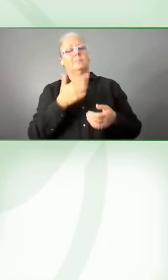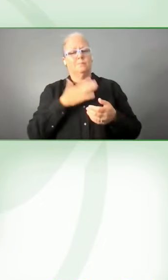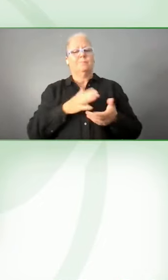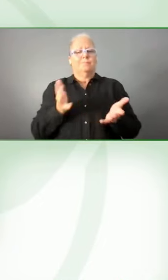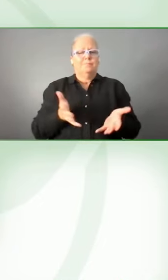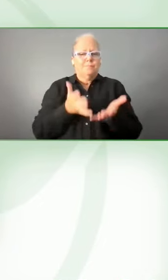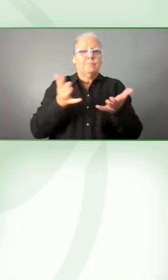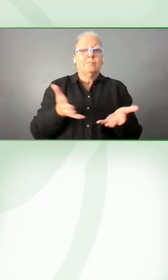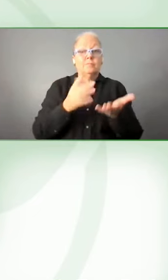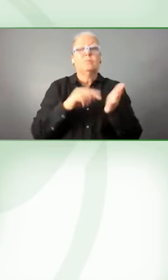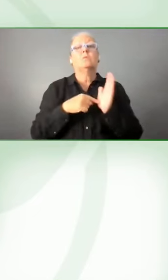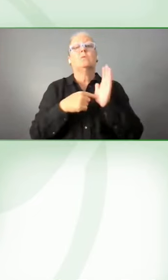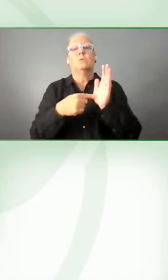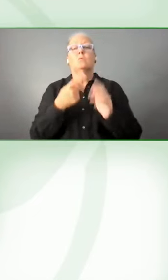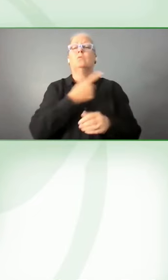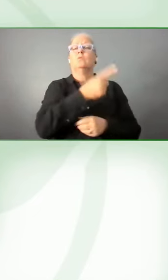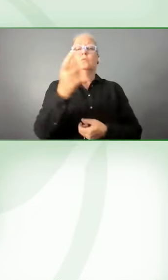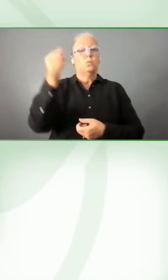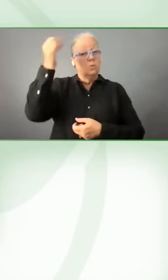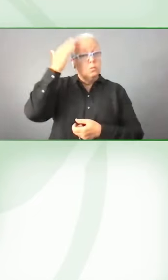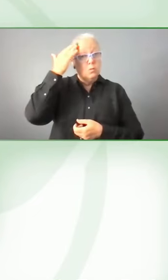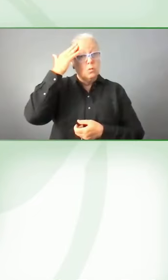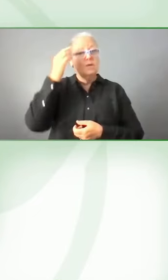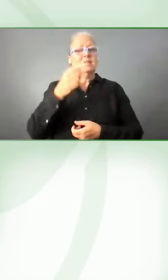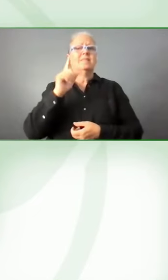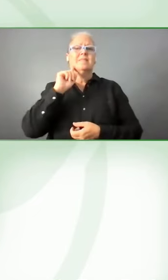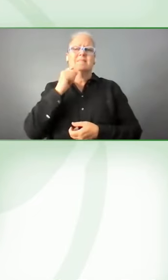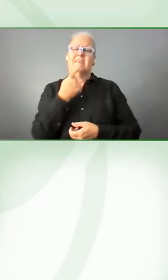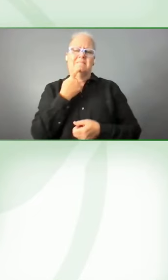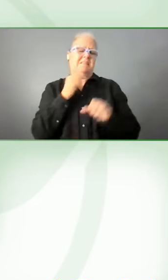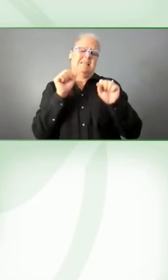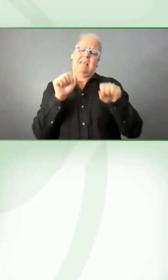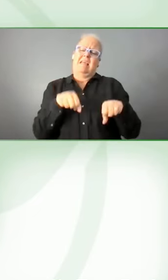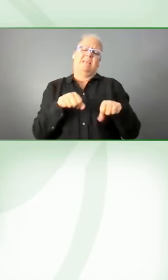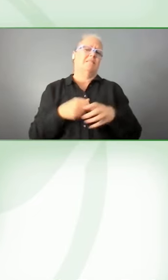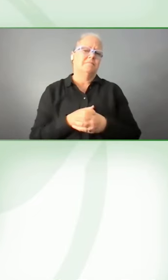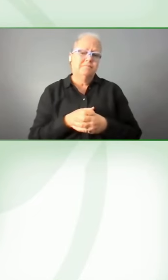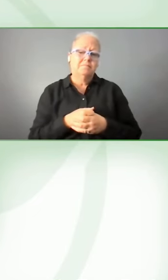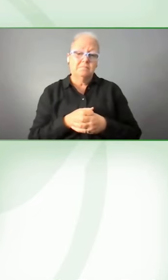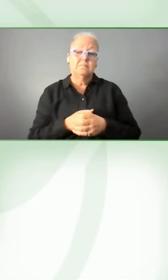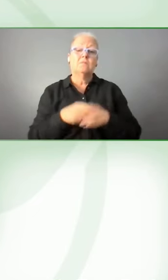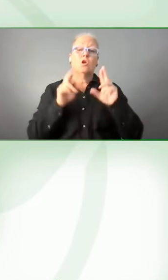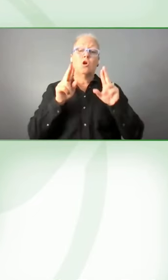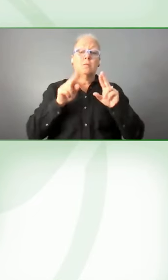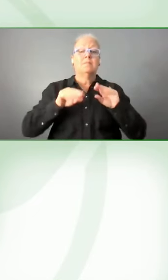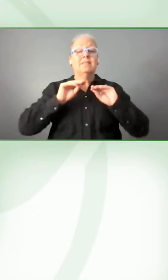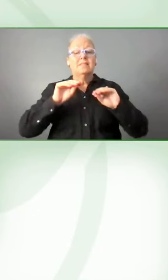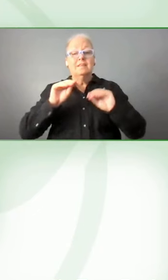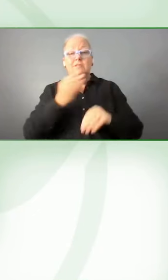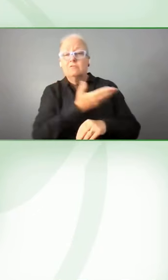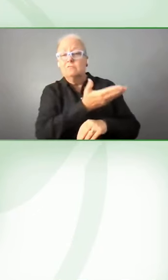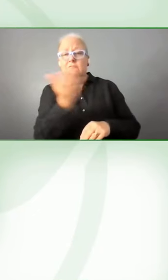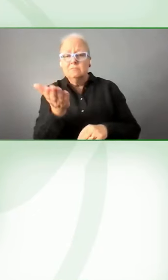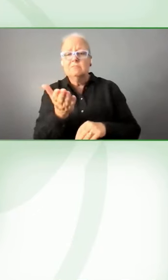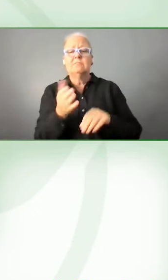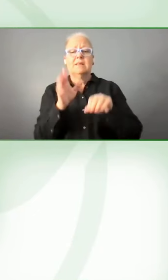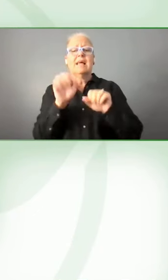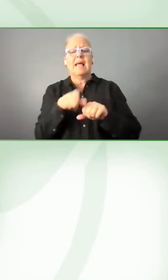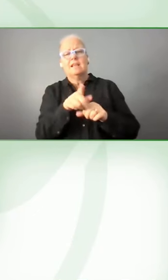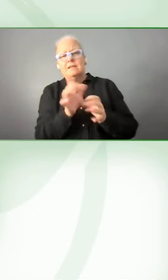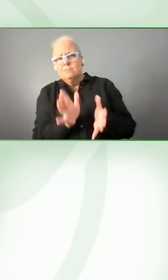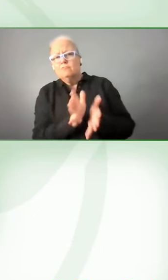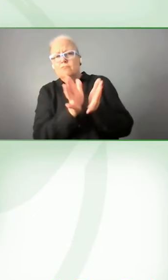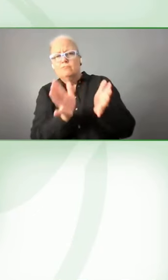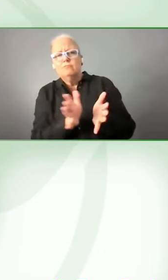people to understand that deaf really are capable and that hopefully teachers will continue to promote that positive mindset.